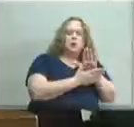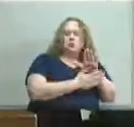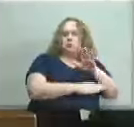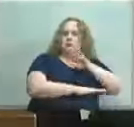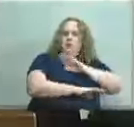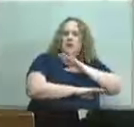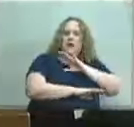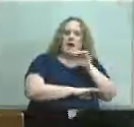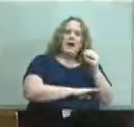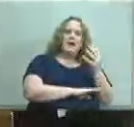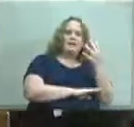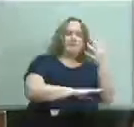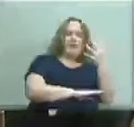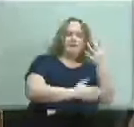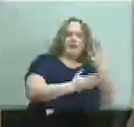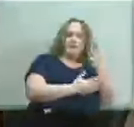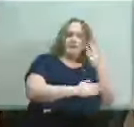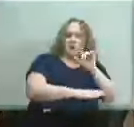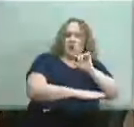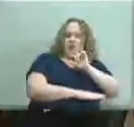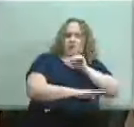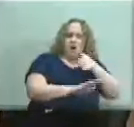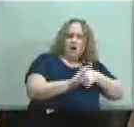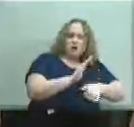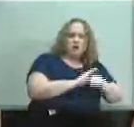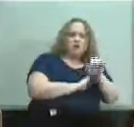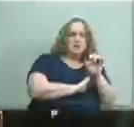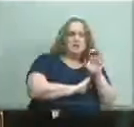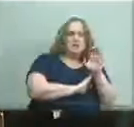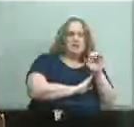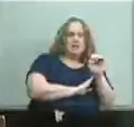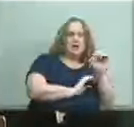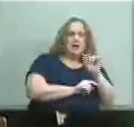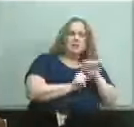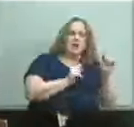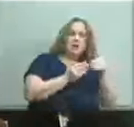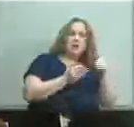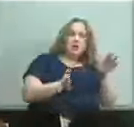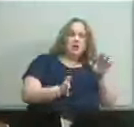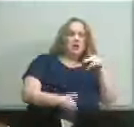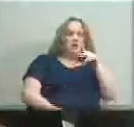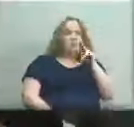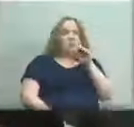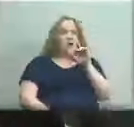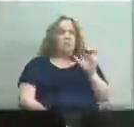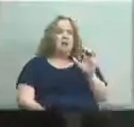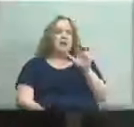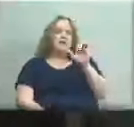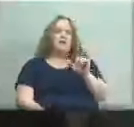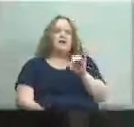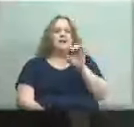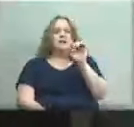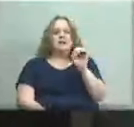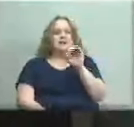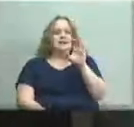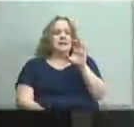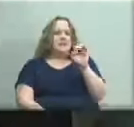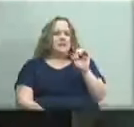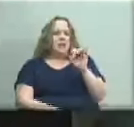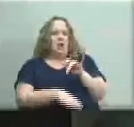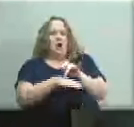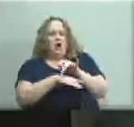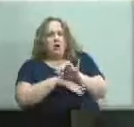qualify under ece guidelines but as far as the general public goes that is a early childhood classroom